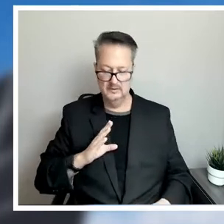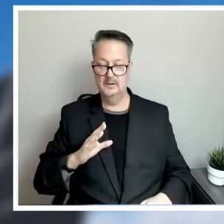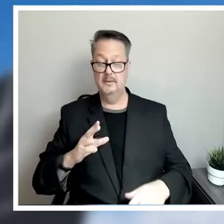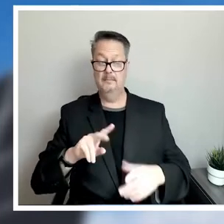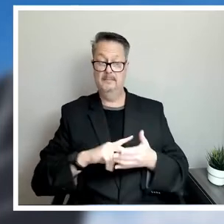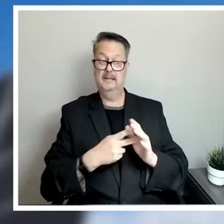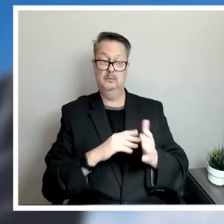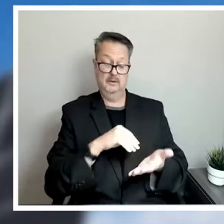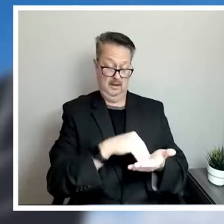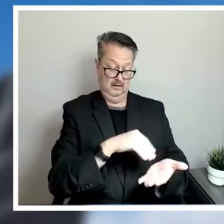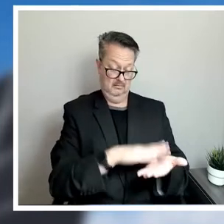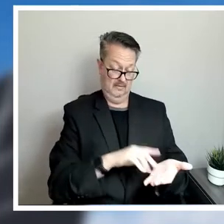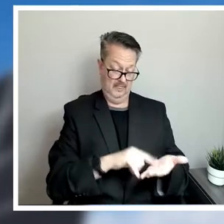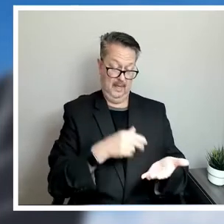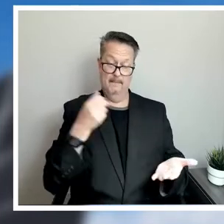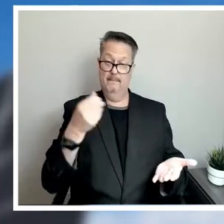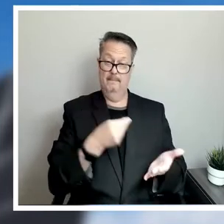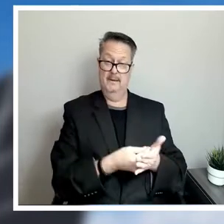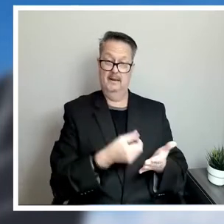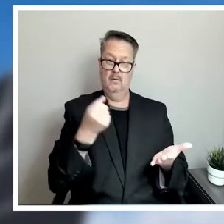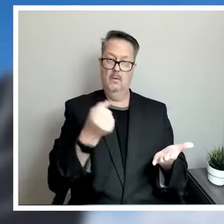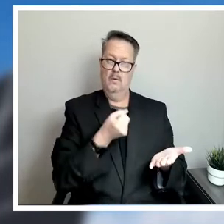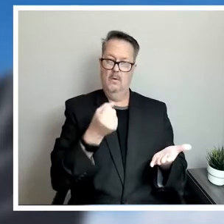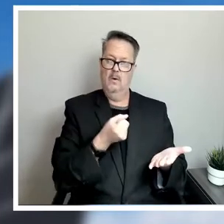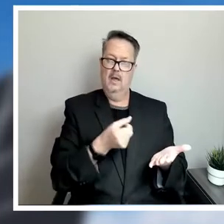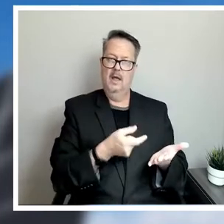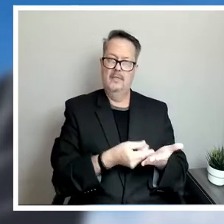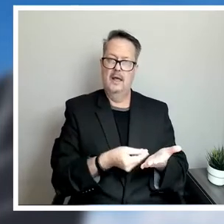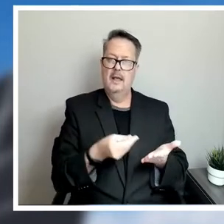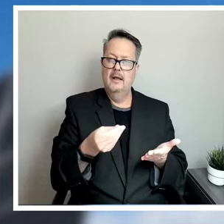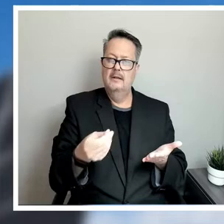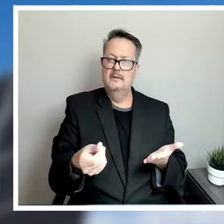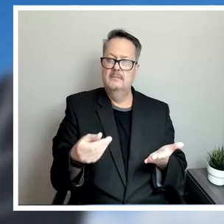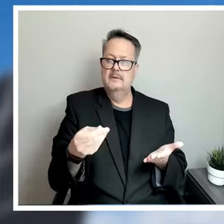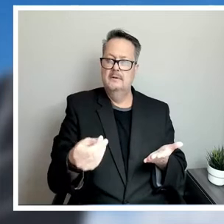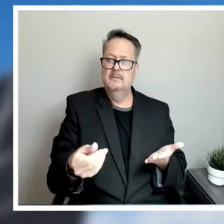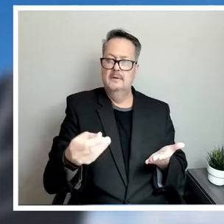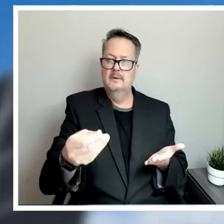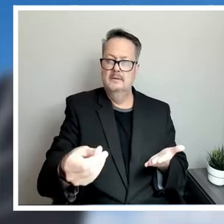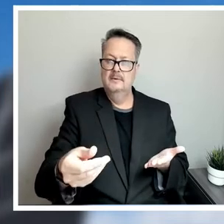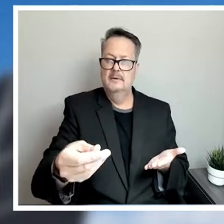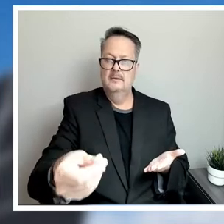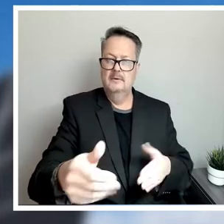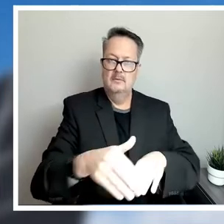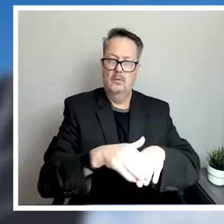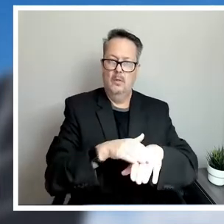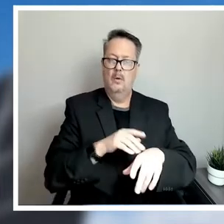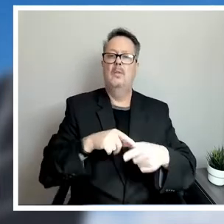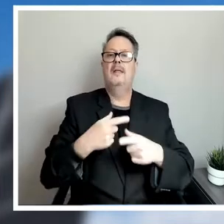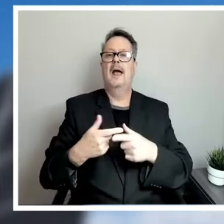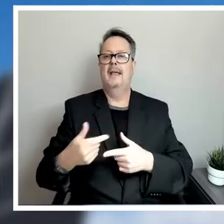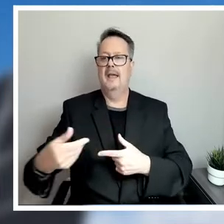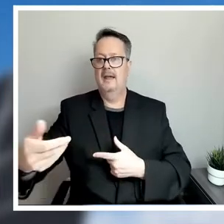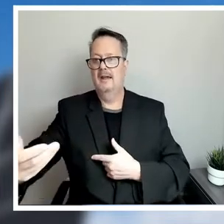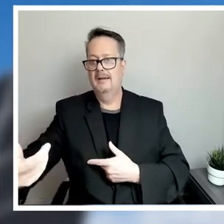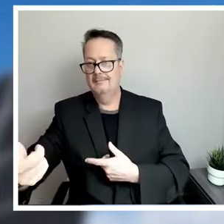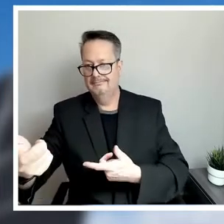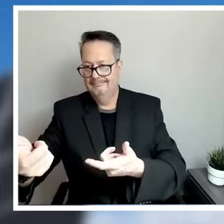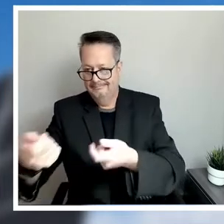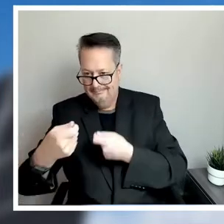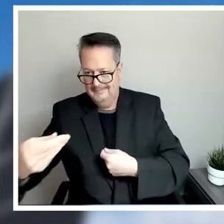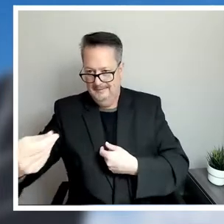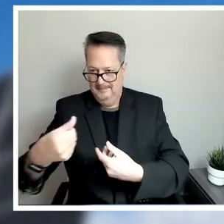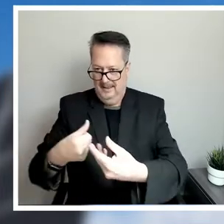and expense that slowly over time, which means that I can recover it slowly over time for my customers as well. And so when you